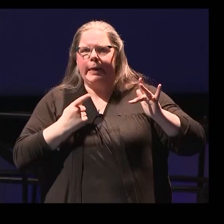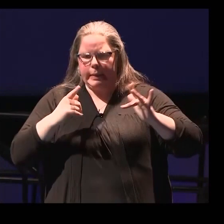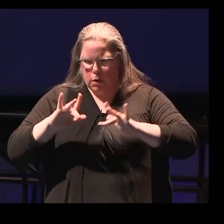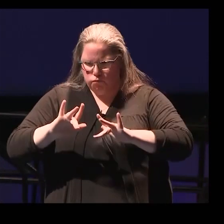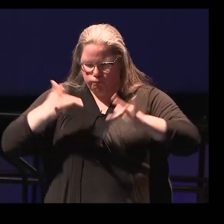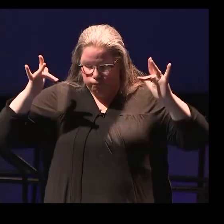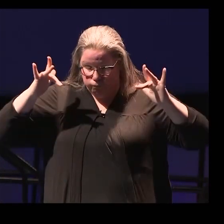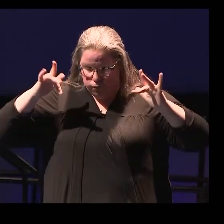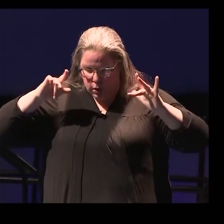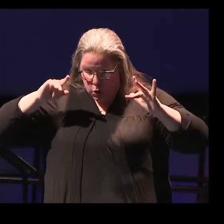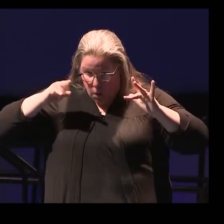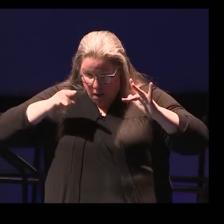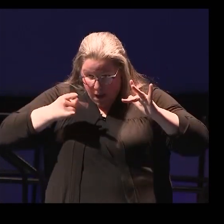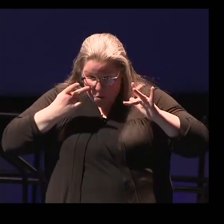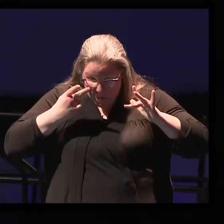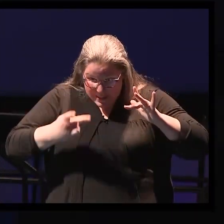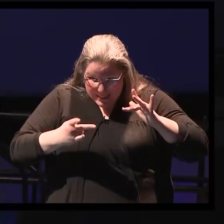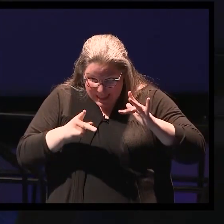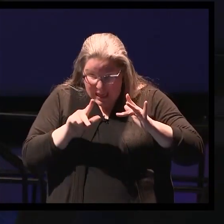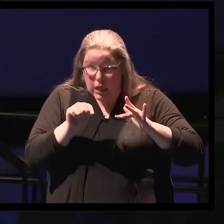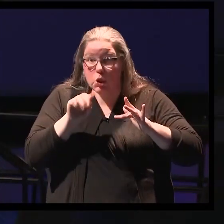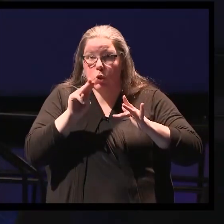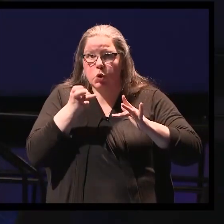that fluorescence pigness disappears.